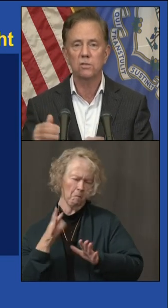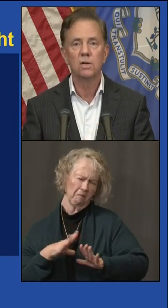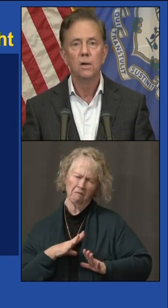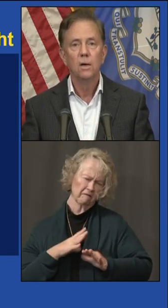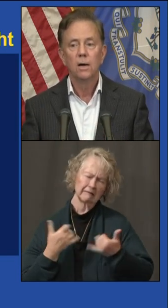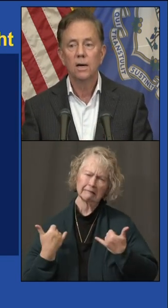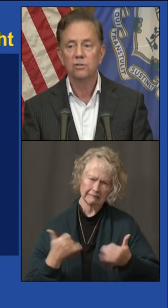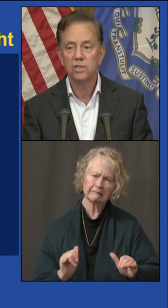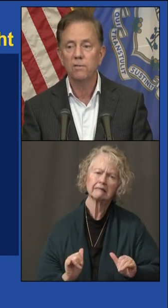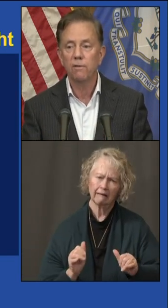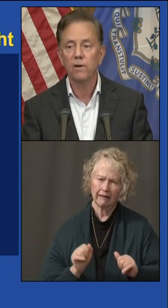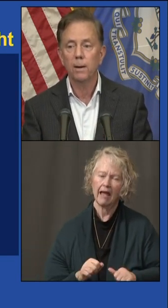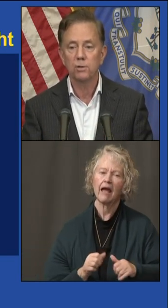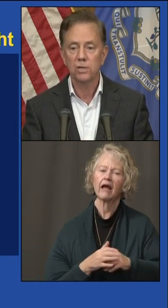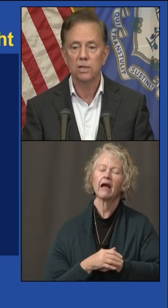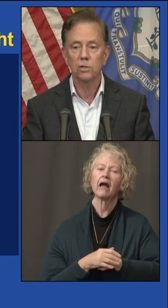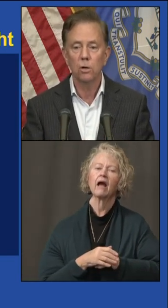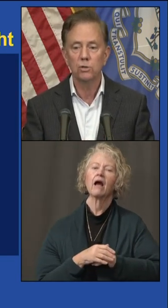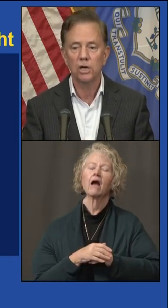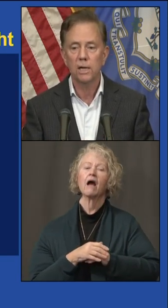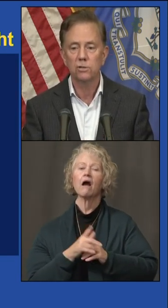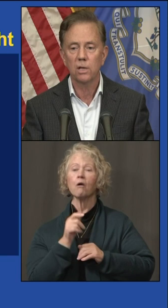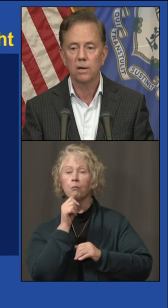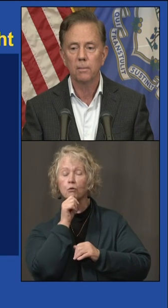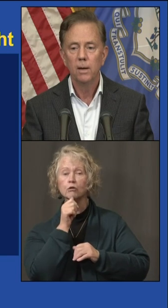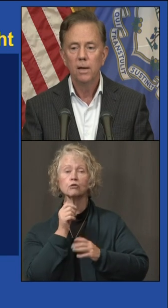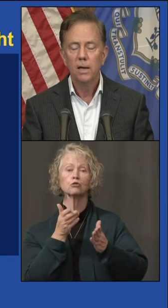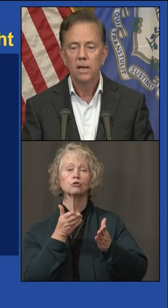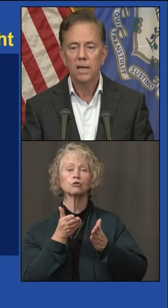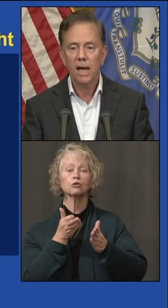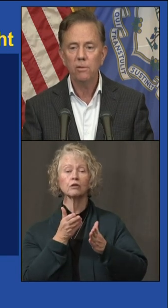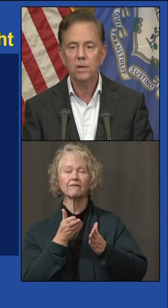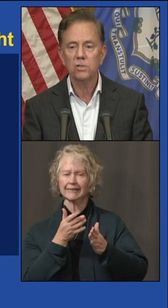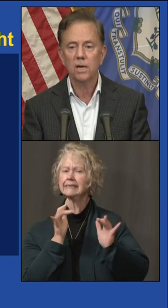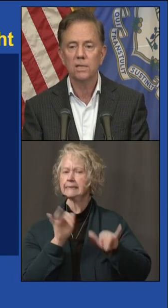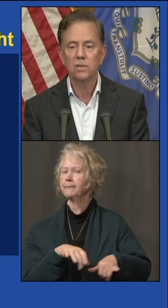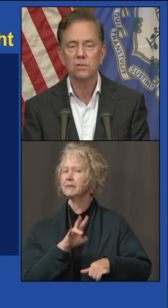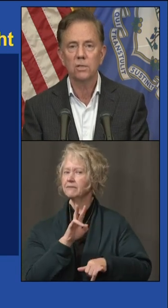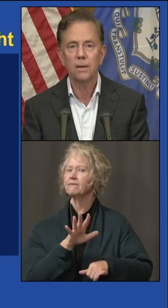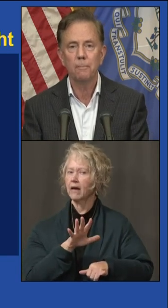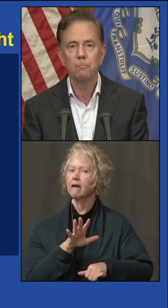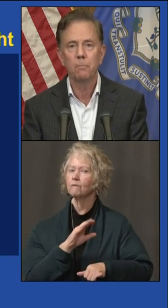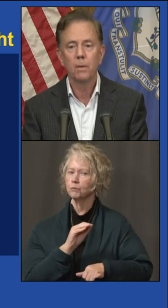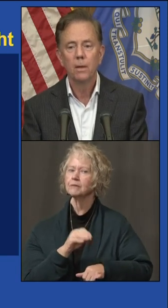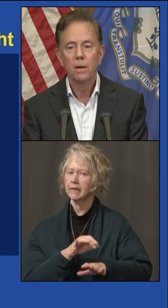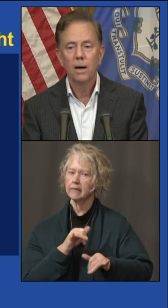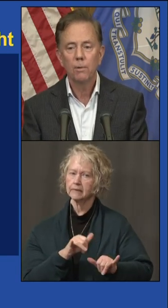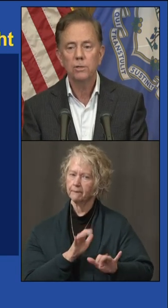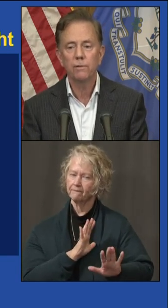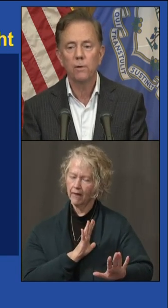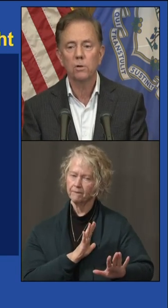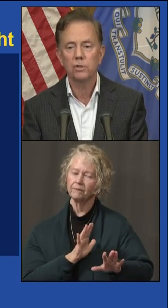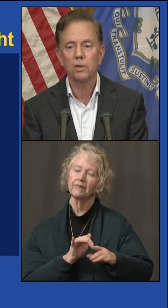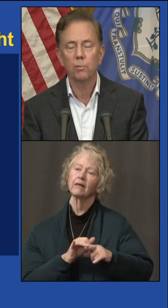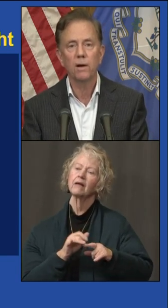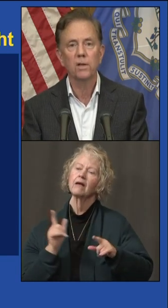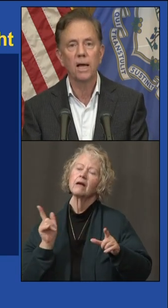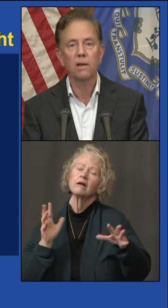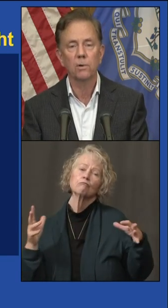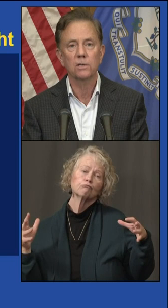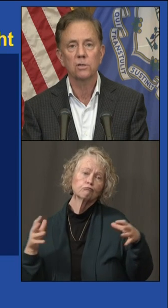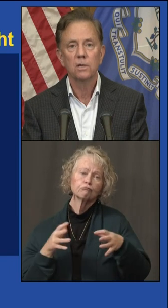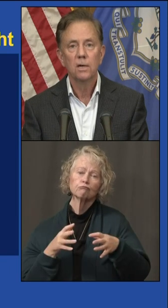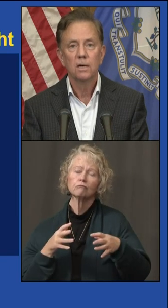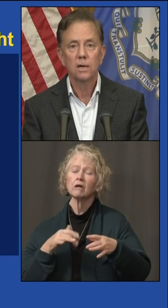services, 75 percent. No change there. Gathering sizes, I want you to focus on the